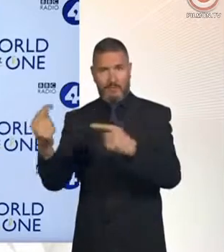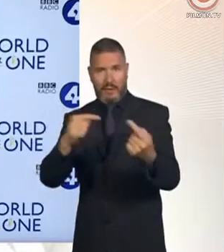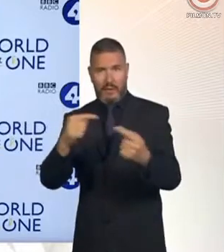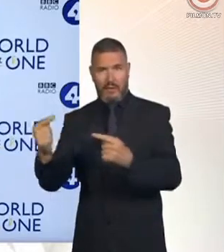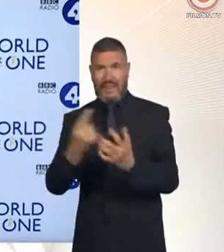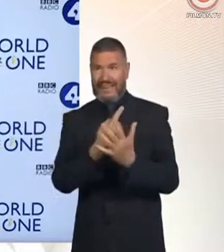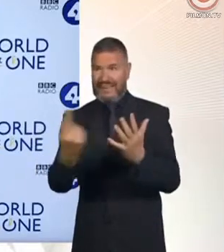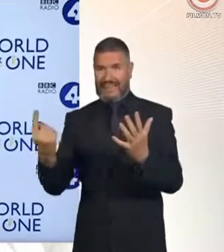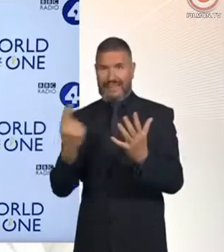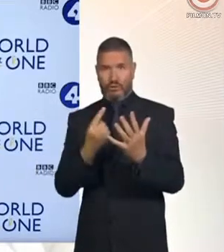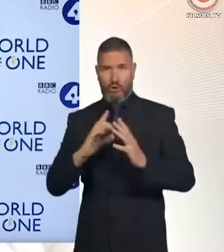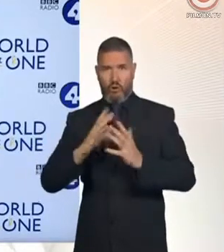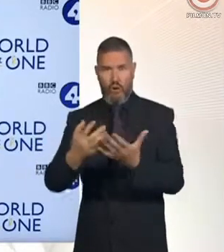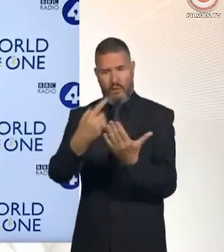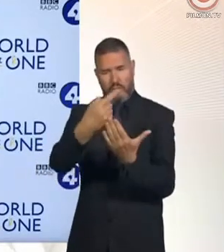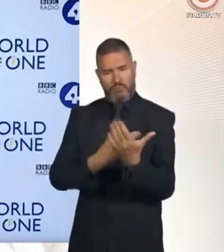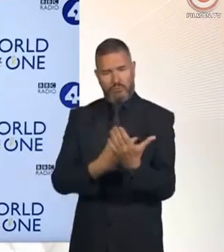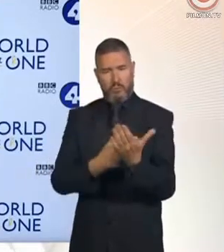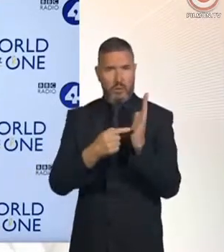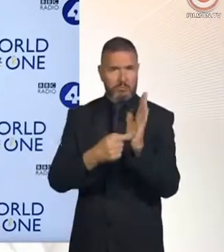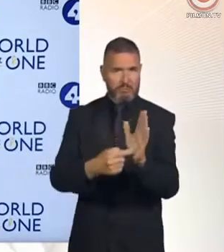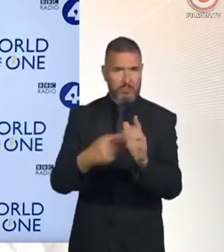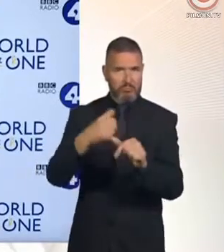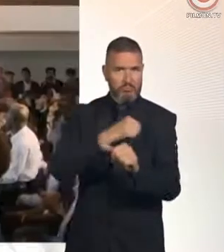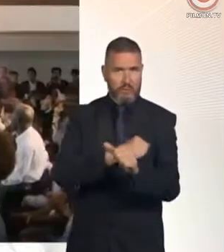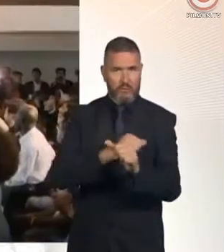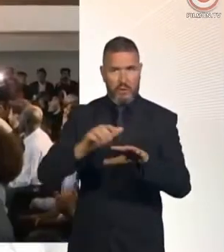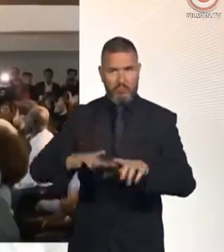country, our programme to take Britain forward.